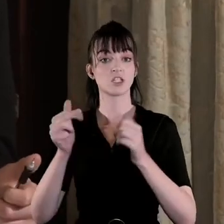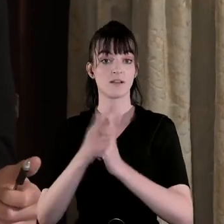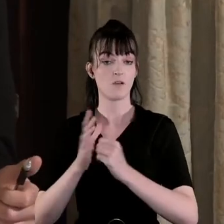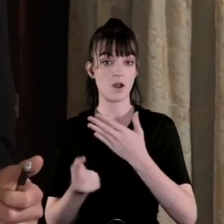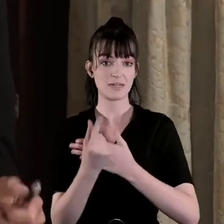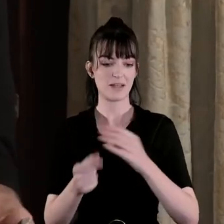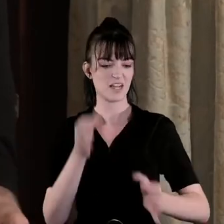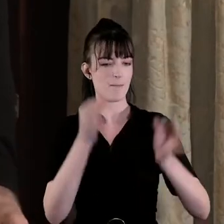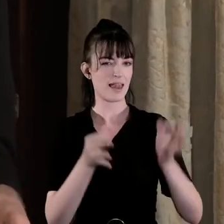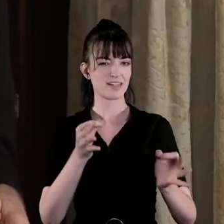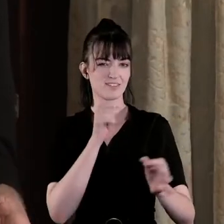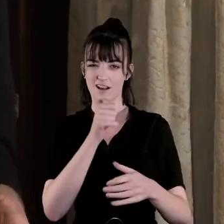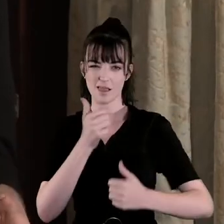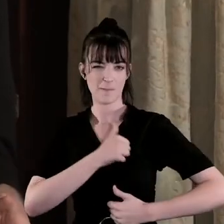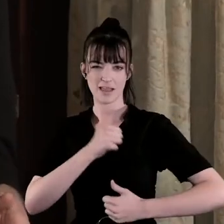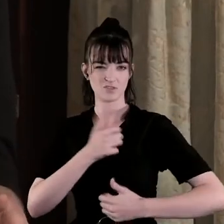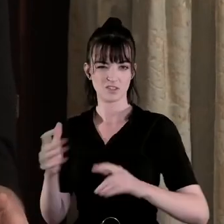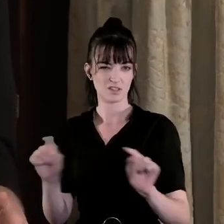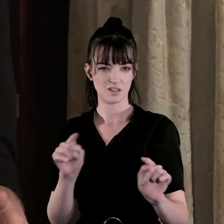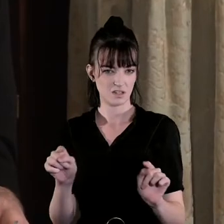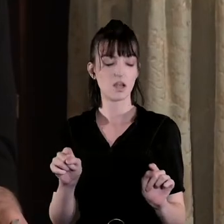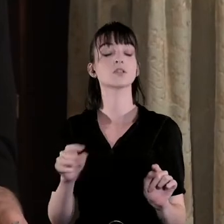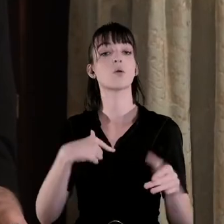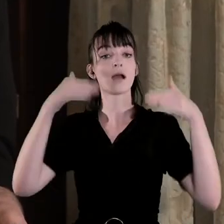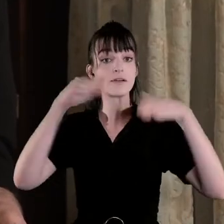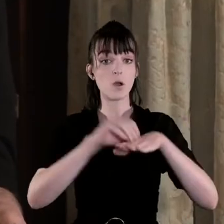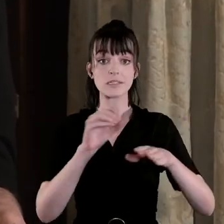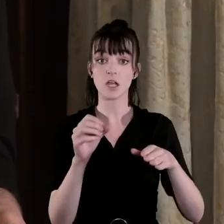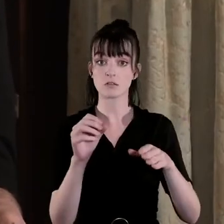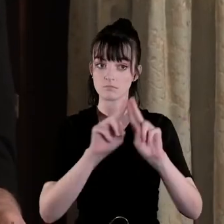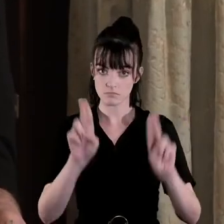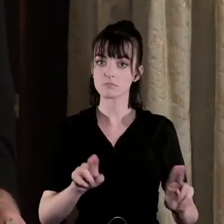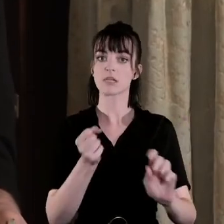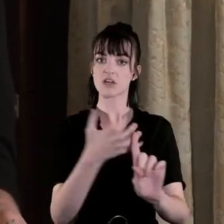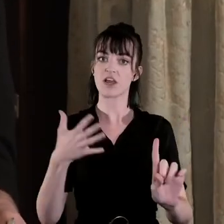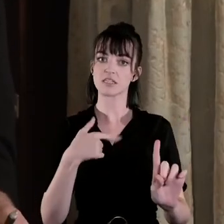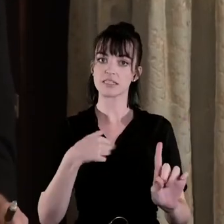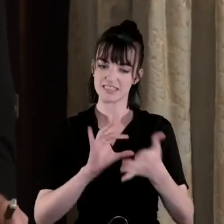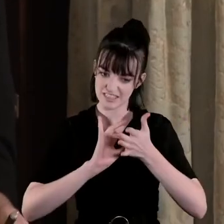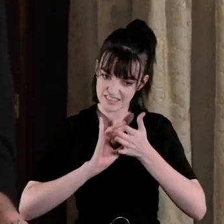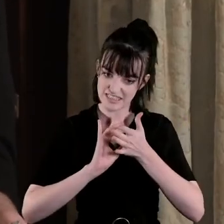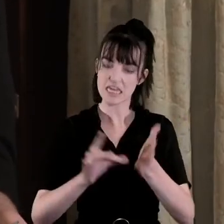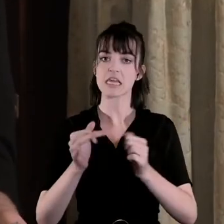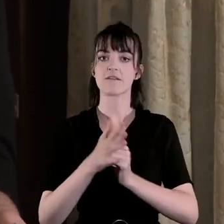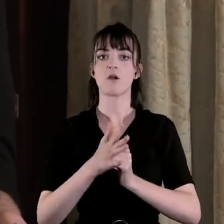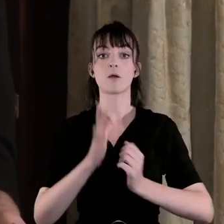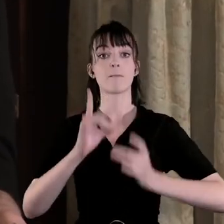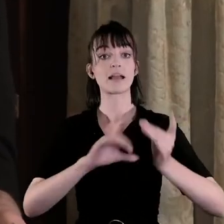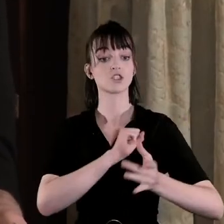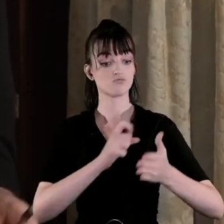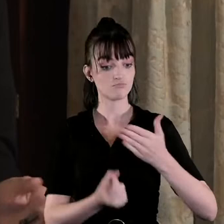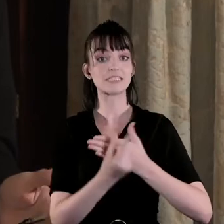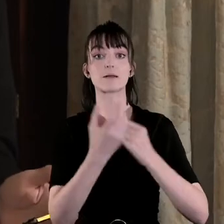not military and it really prioritises international recognition as the key to securing independence